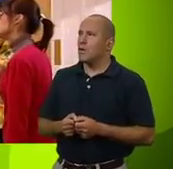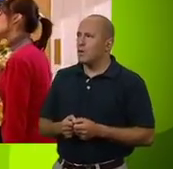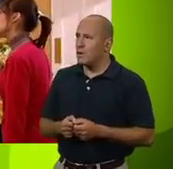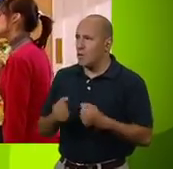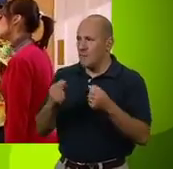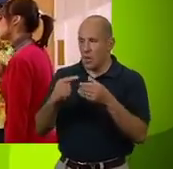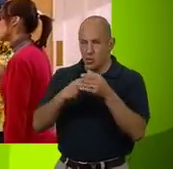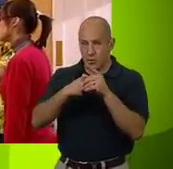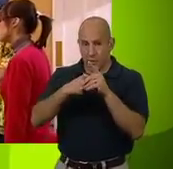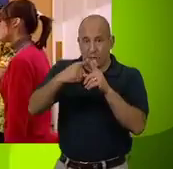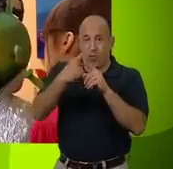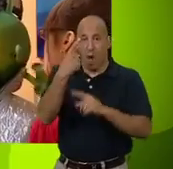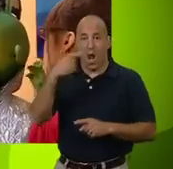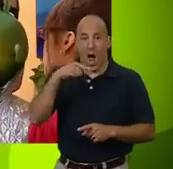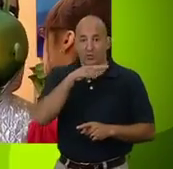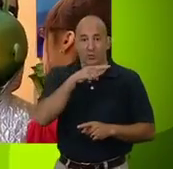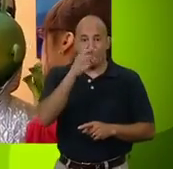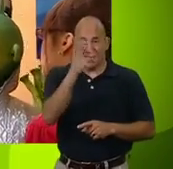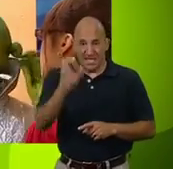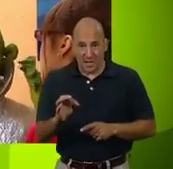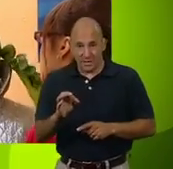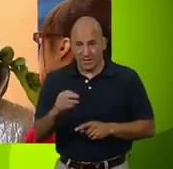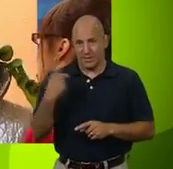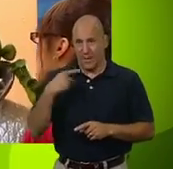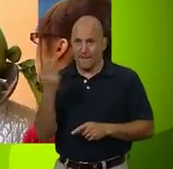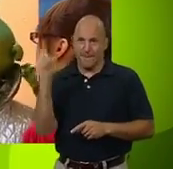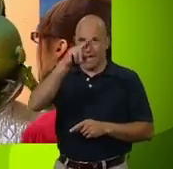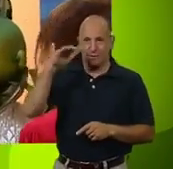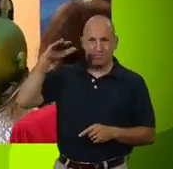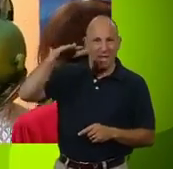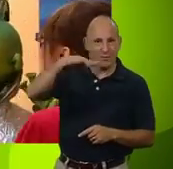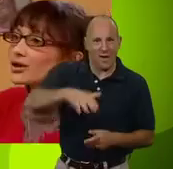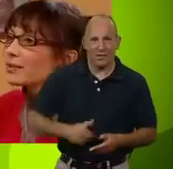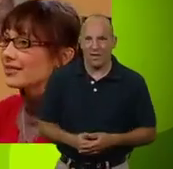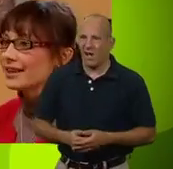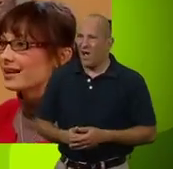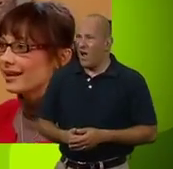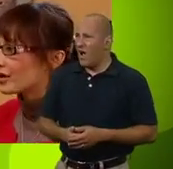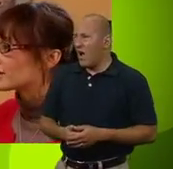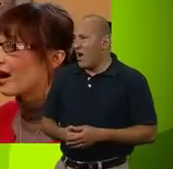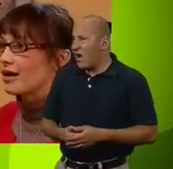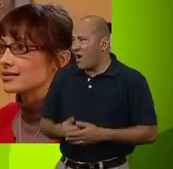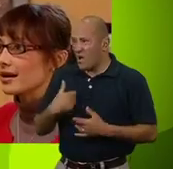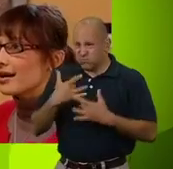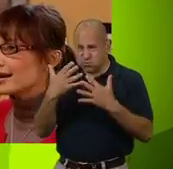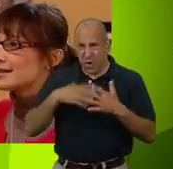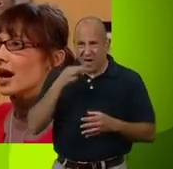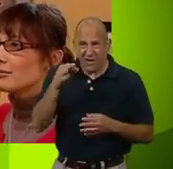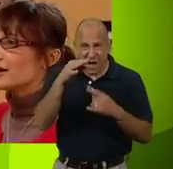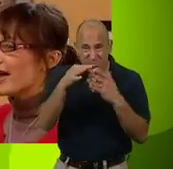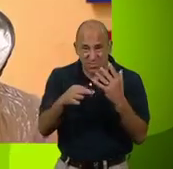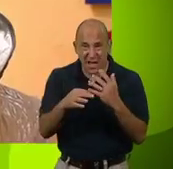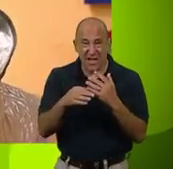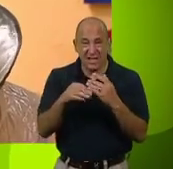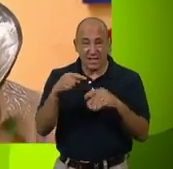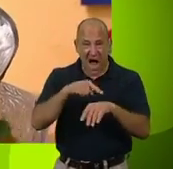When the power reaches 100% on the teleporter unit, we shall return back to our spacecraft. There were so many things that I never got to ask. Like, is time